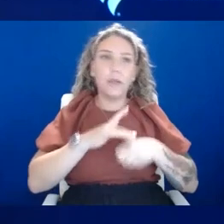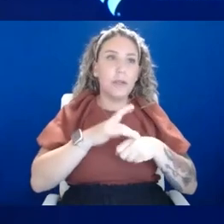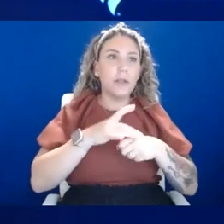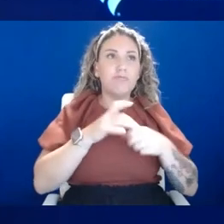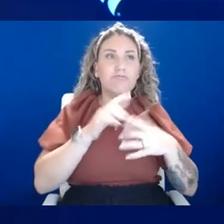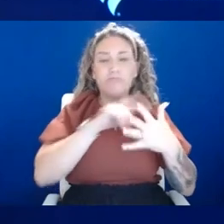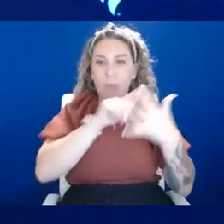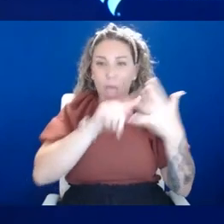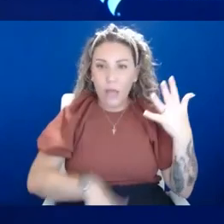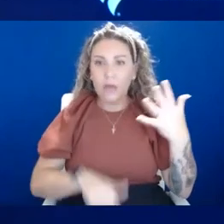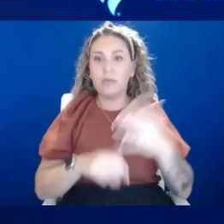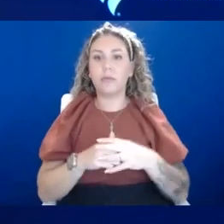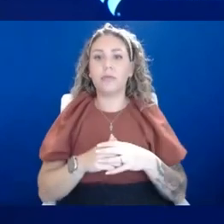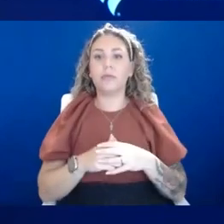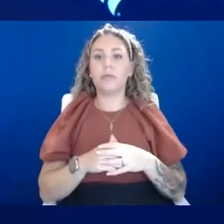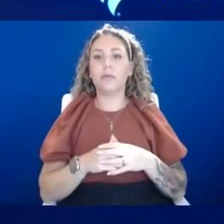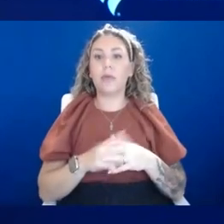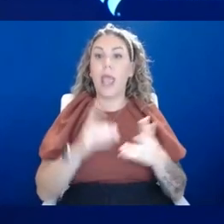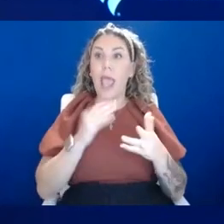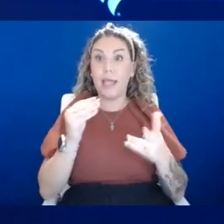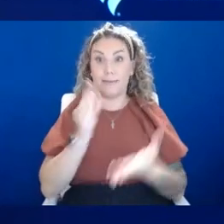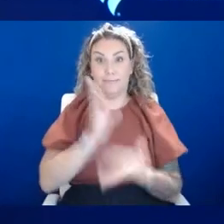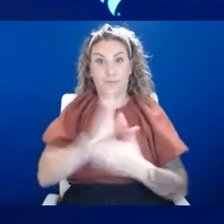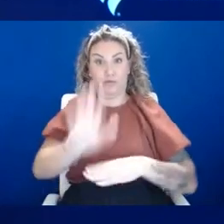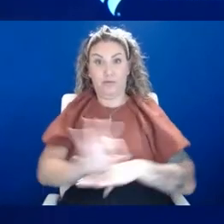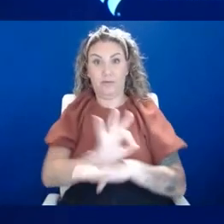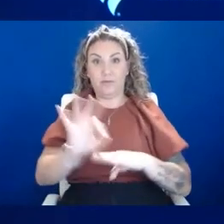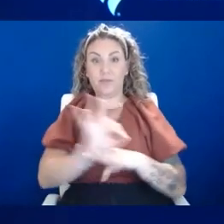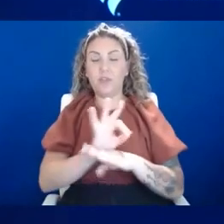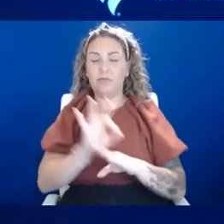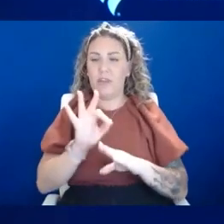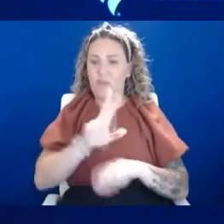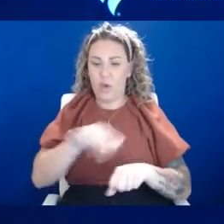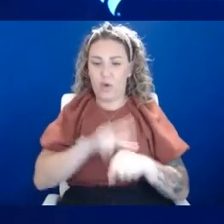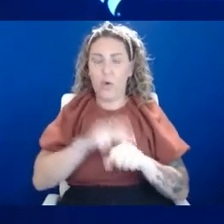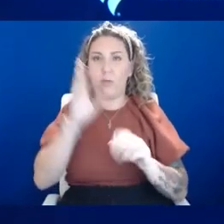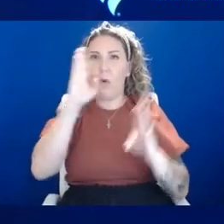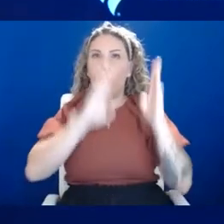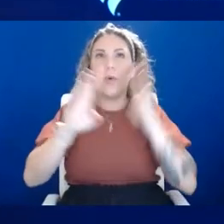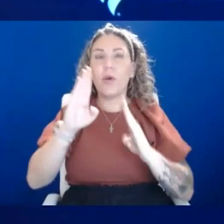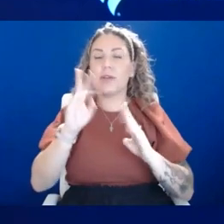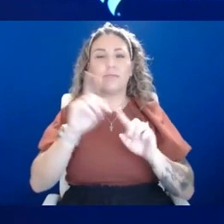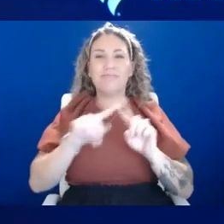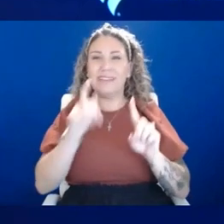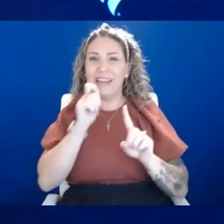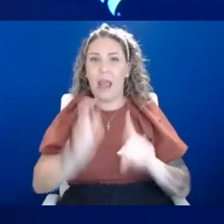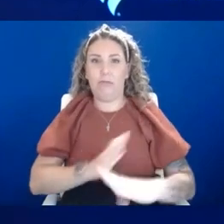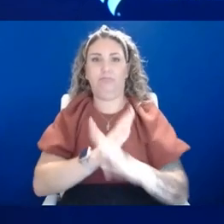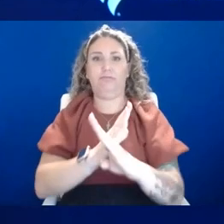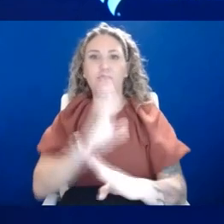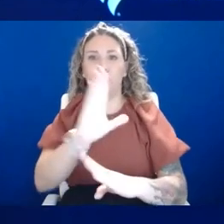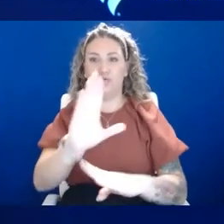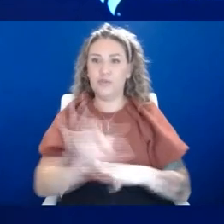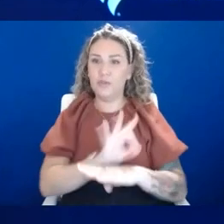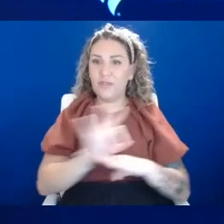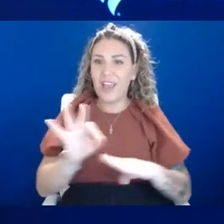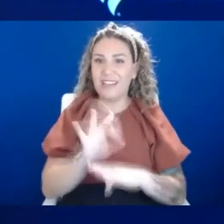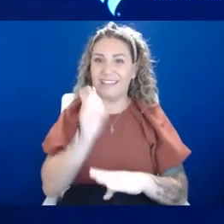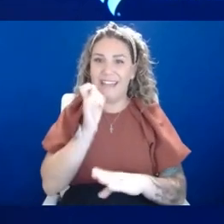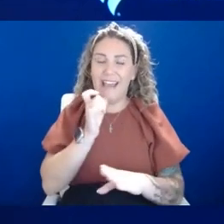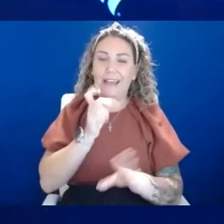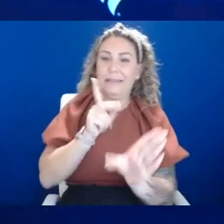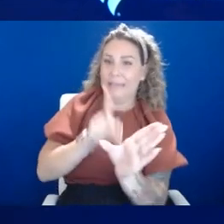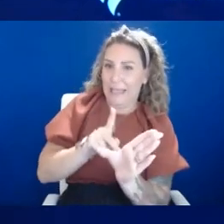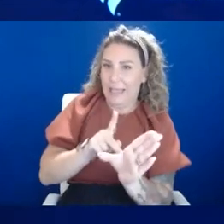And again, it impairs your functioning, right? So you can have normal worries that don't impair your functioning and you don't have a psychiatric condition. So we have generalized anxiety.